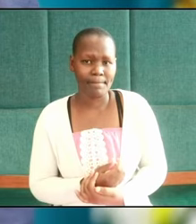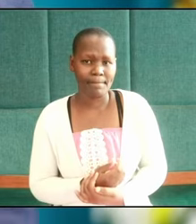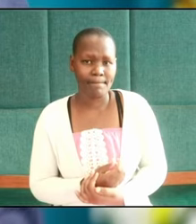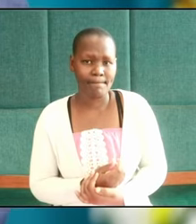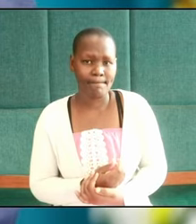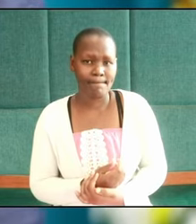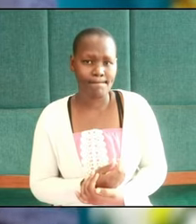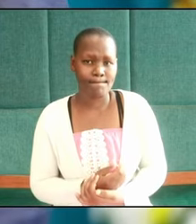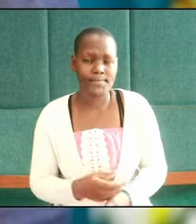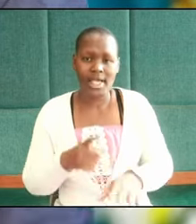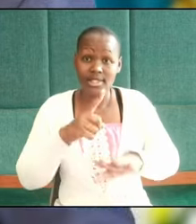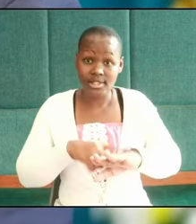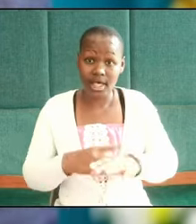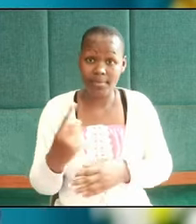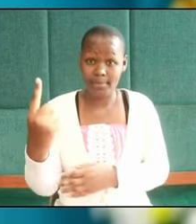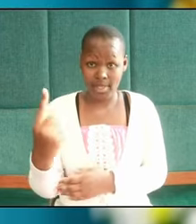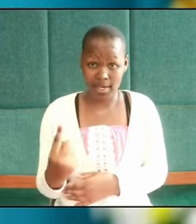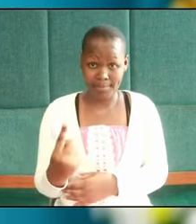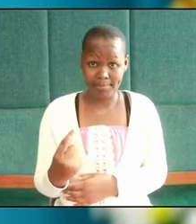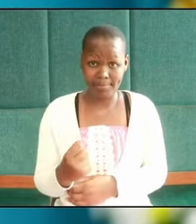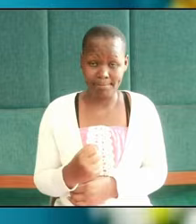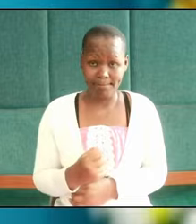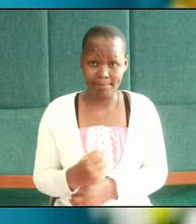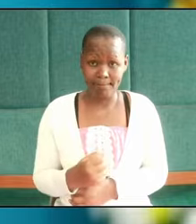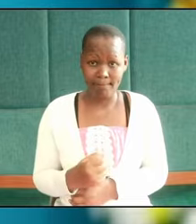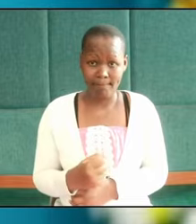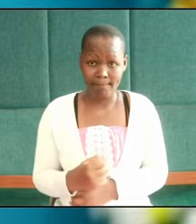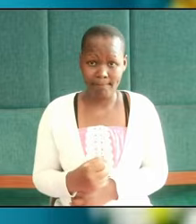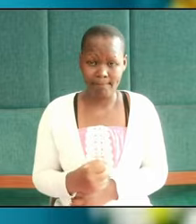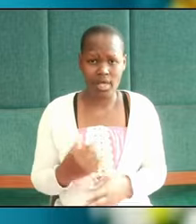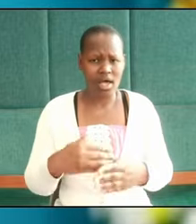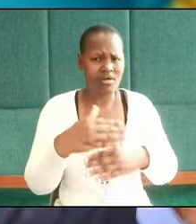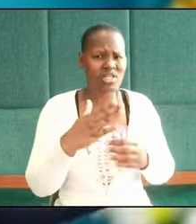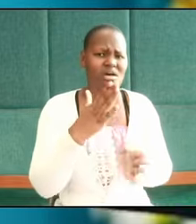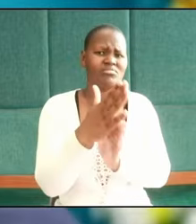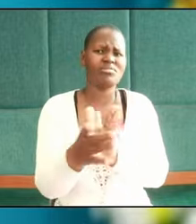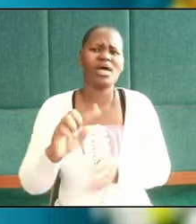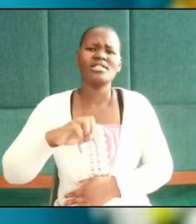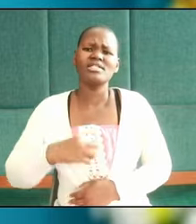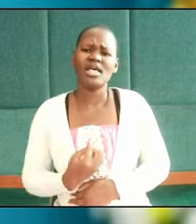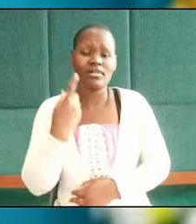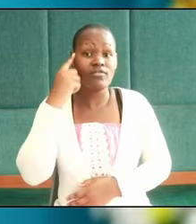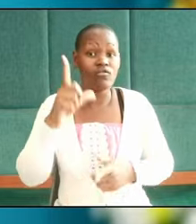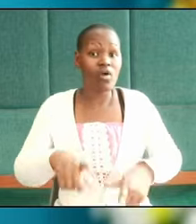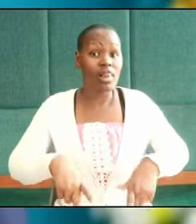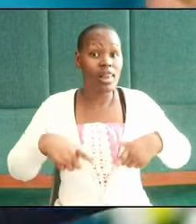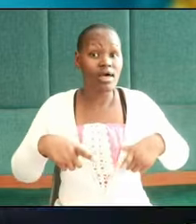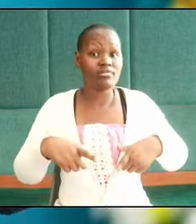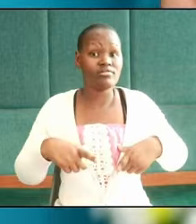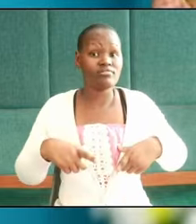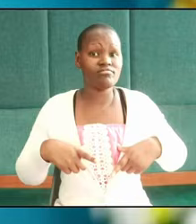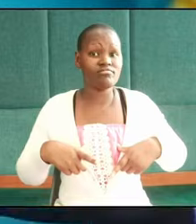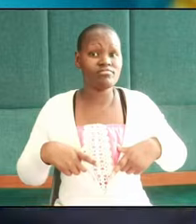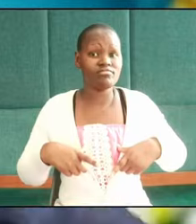at times it comes when after we have prepared ourselves for life we have